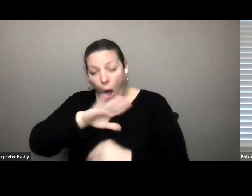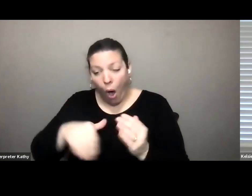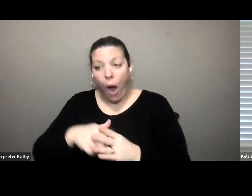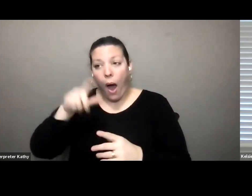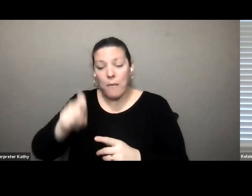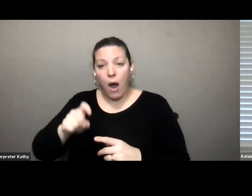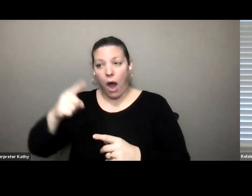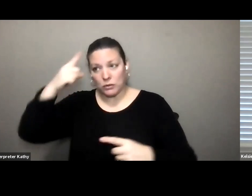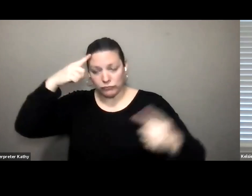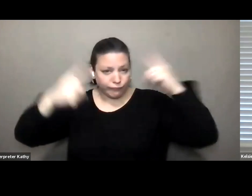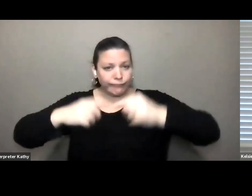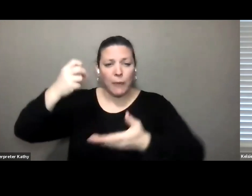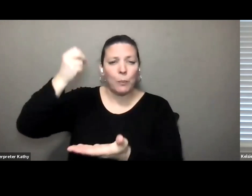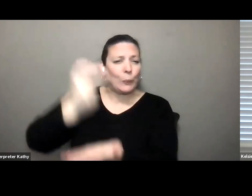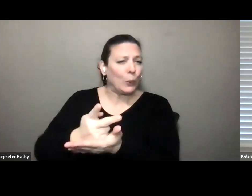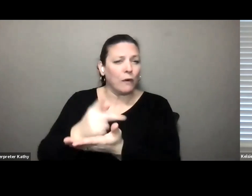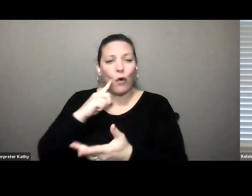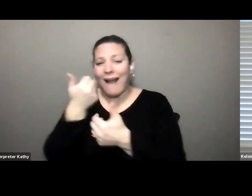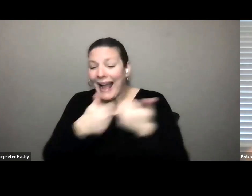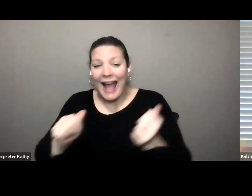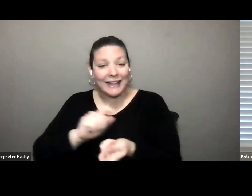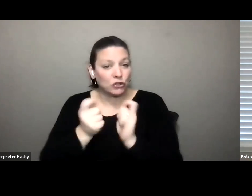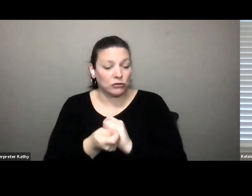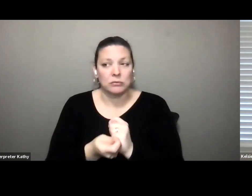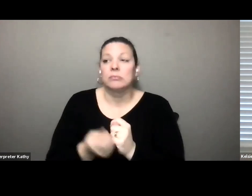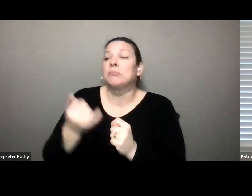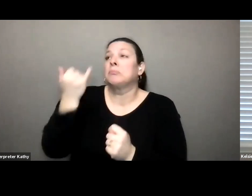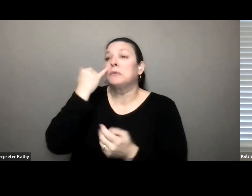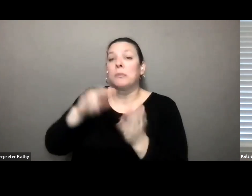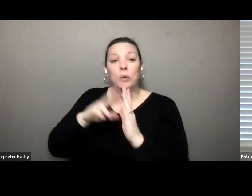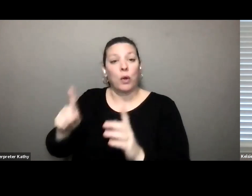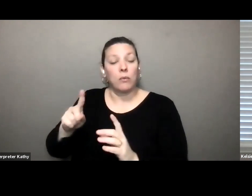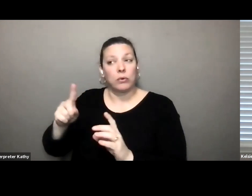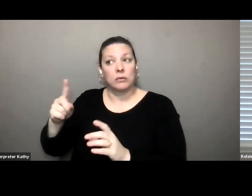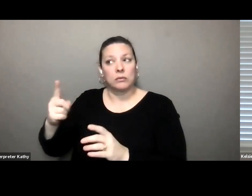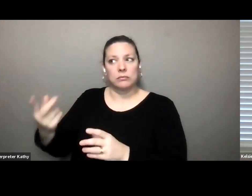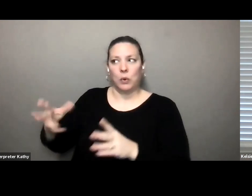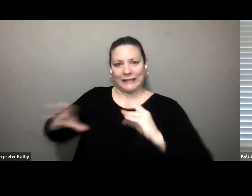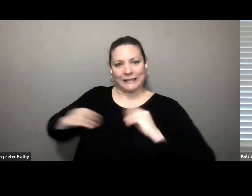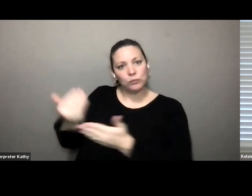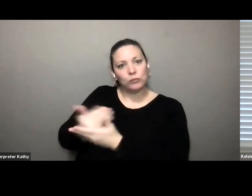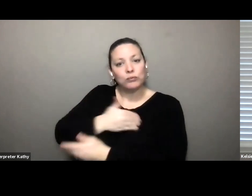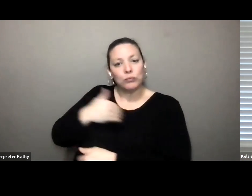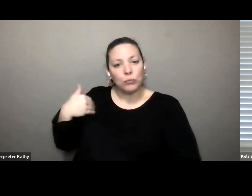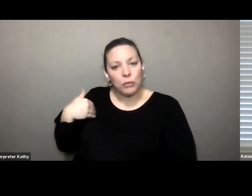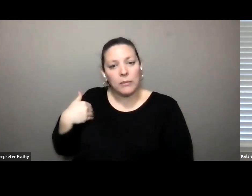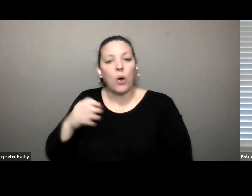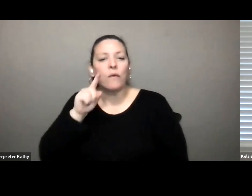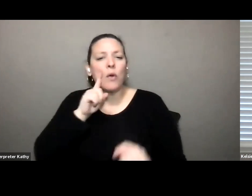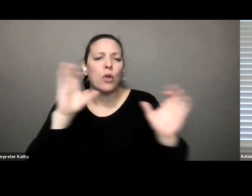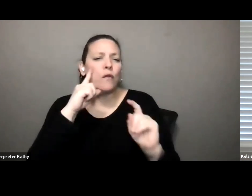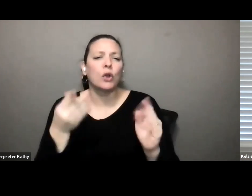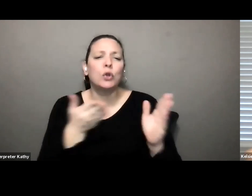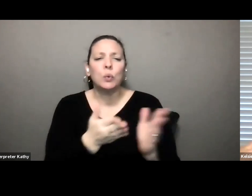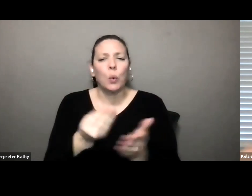approve any changes that we want to make whether it be granting new members such as lucas county or if we want to seek new funding mechanisms